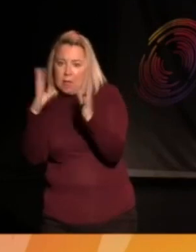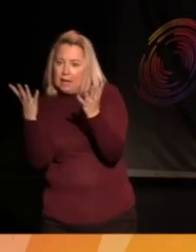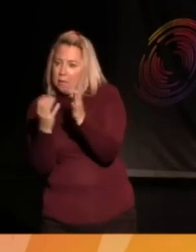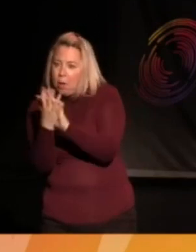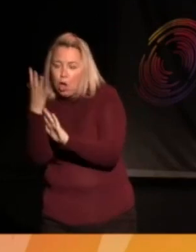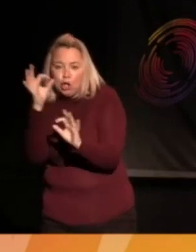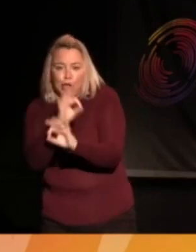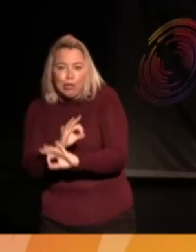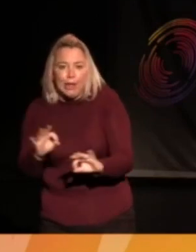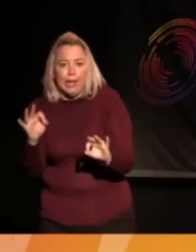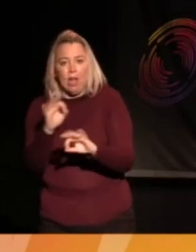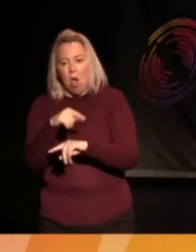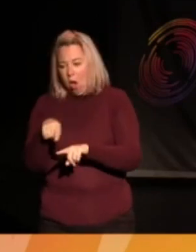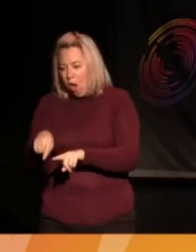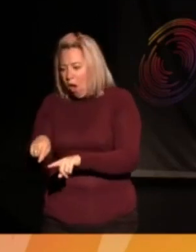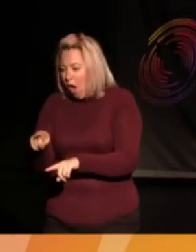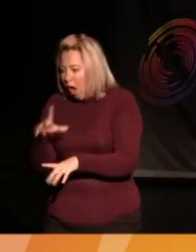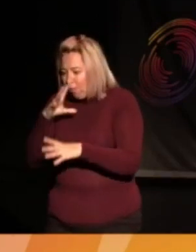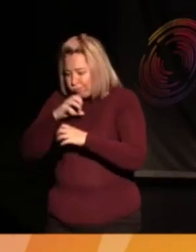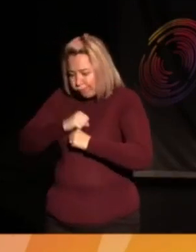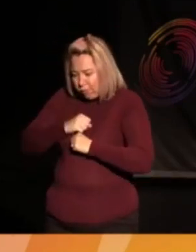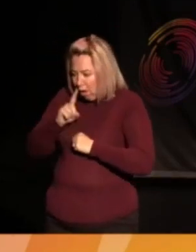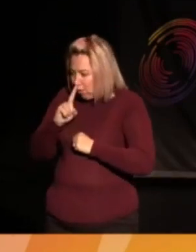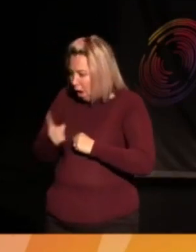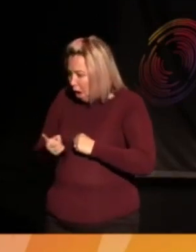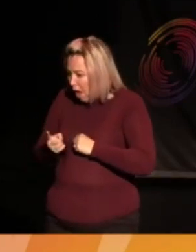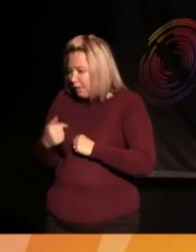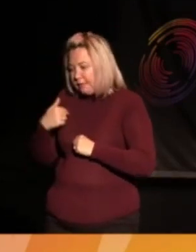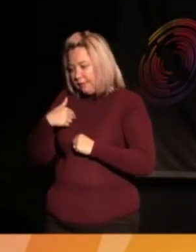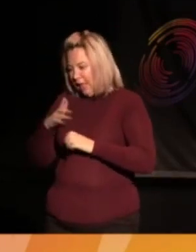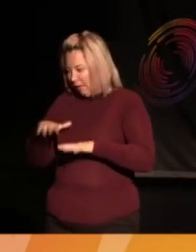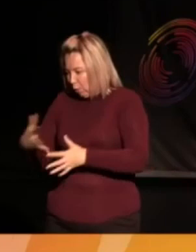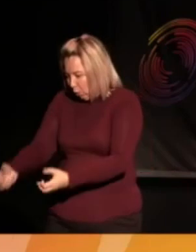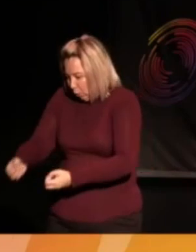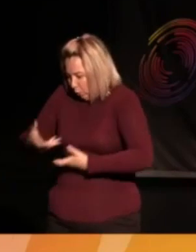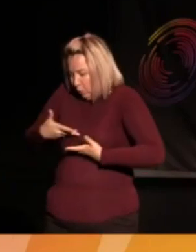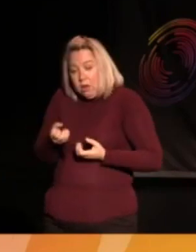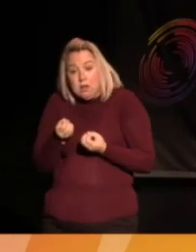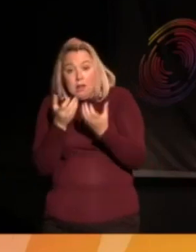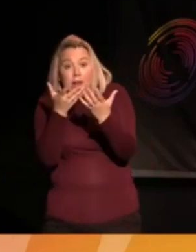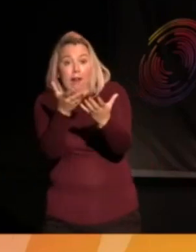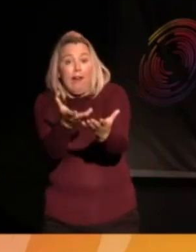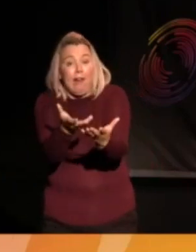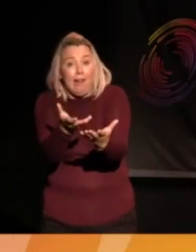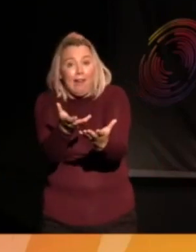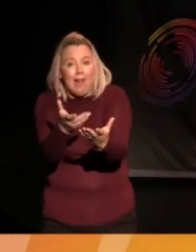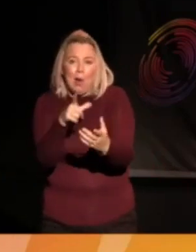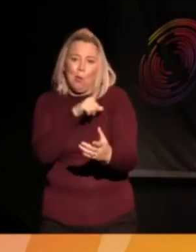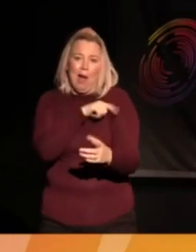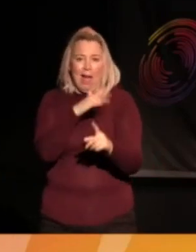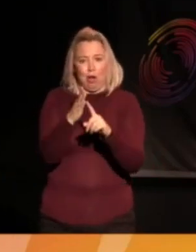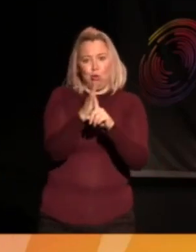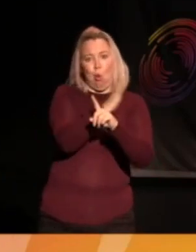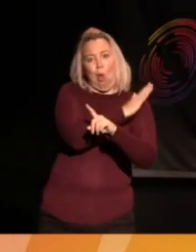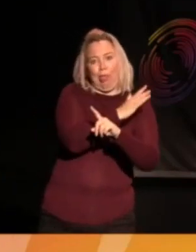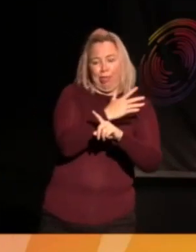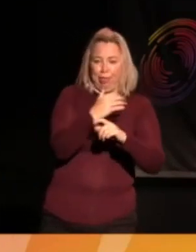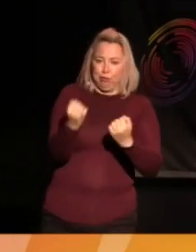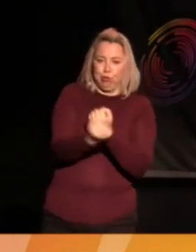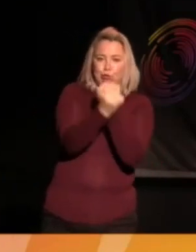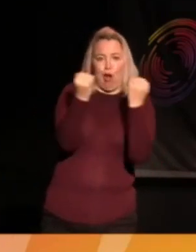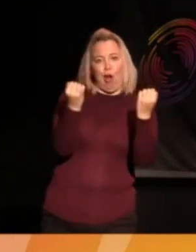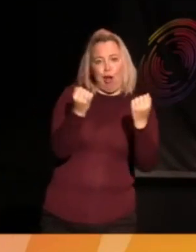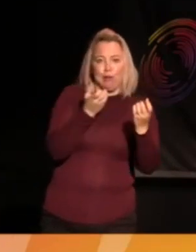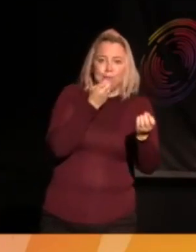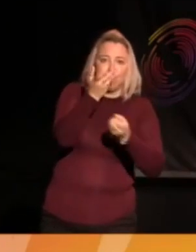lift up the voices of people in MAPA countries because they just weren't getting the platforms that I am as someone in the global north. But I think there's, even if that